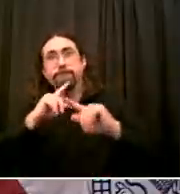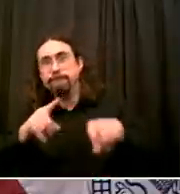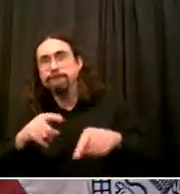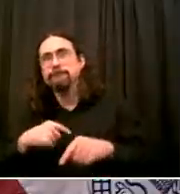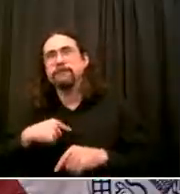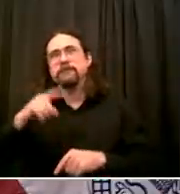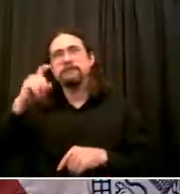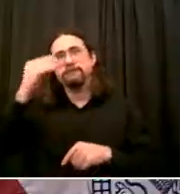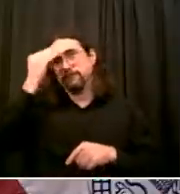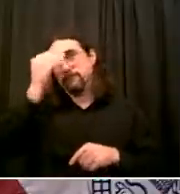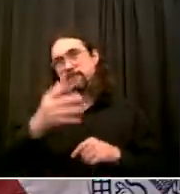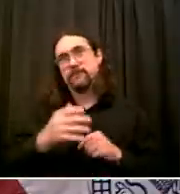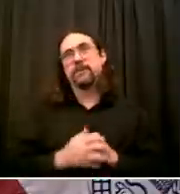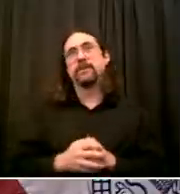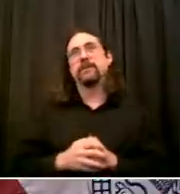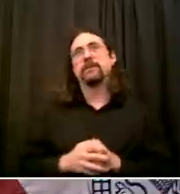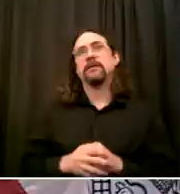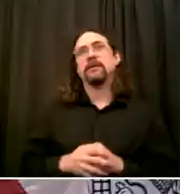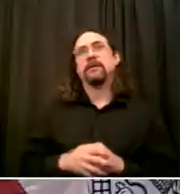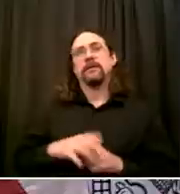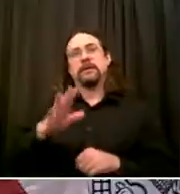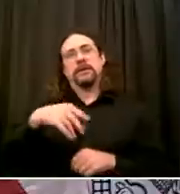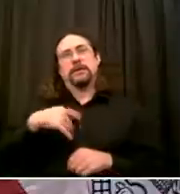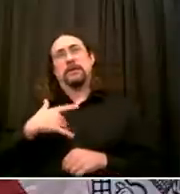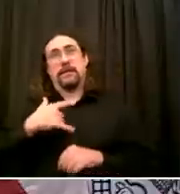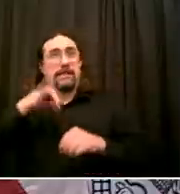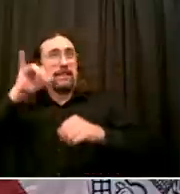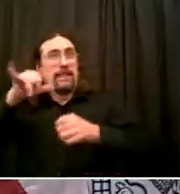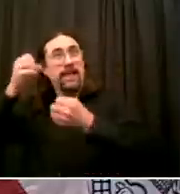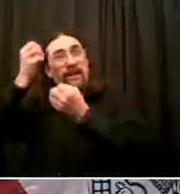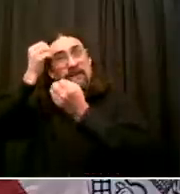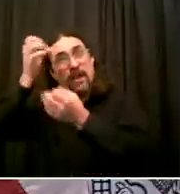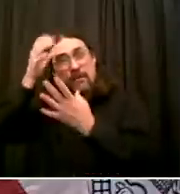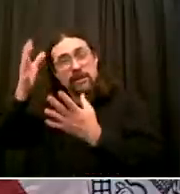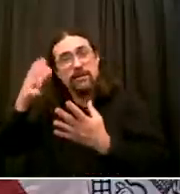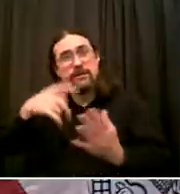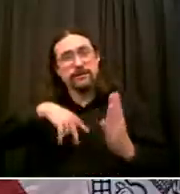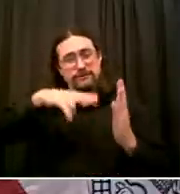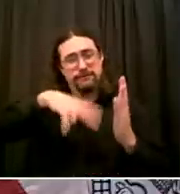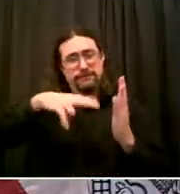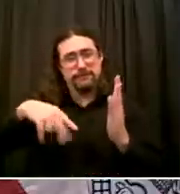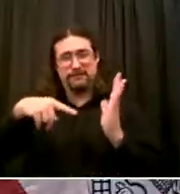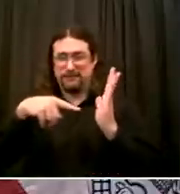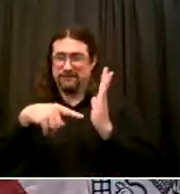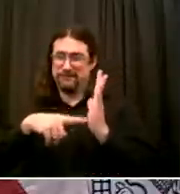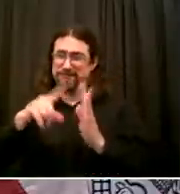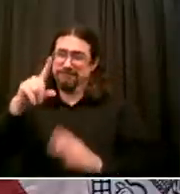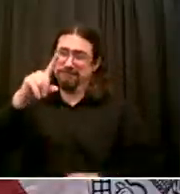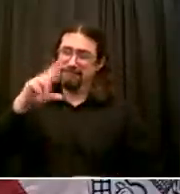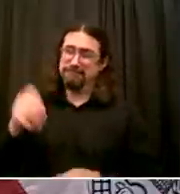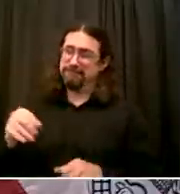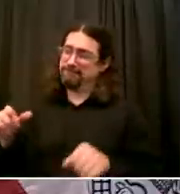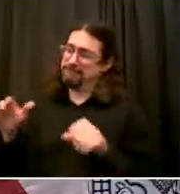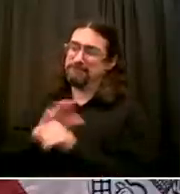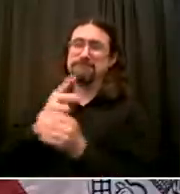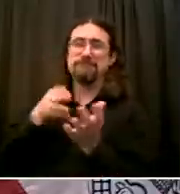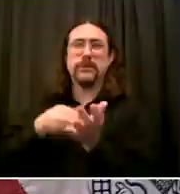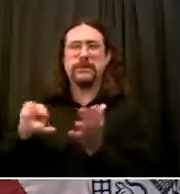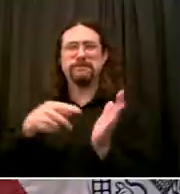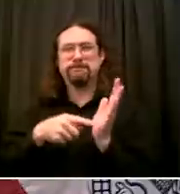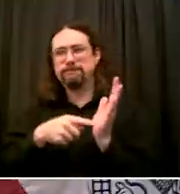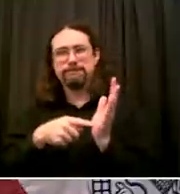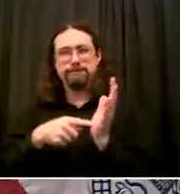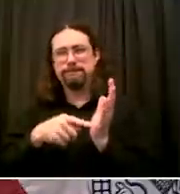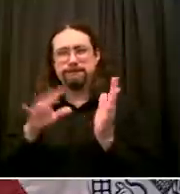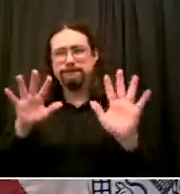time to reflect for all of us on what we got right, what we got wrong, what we understood, what we didn't understand I